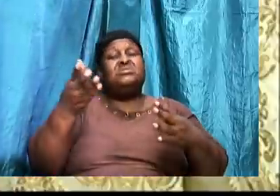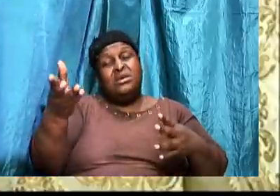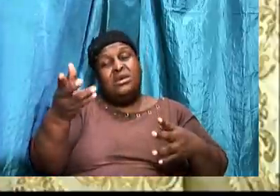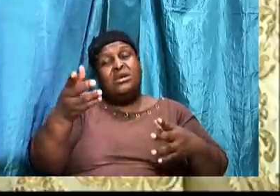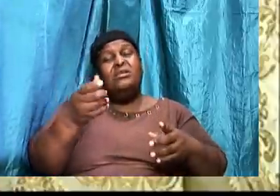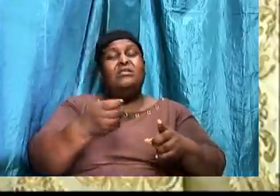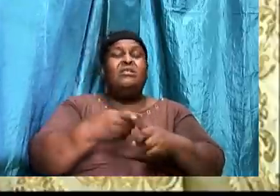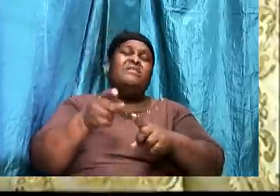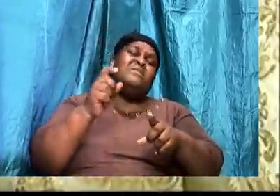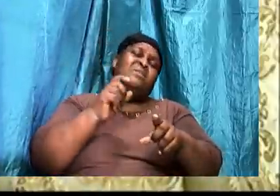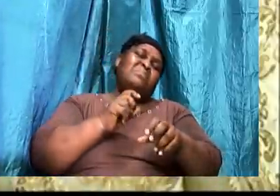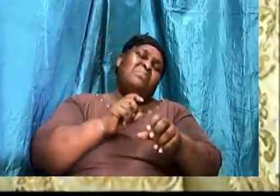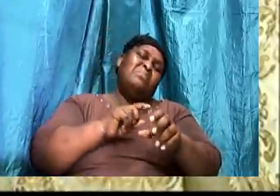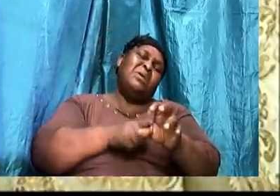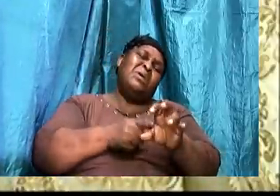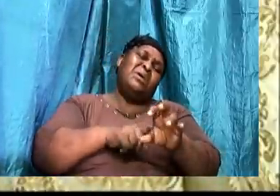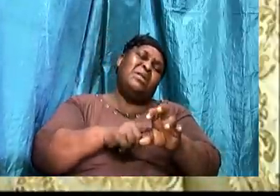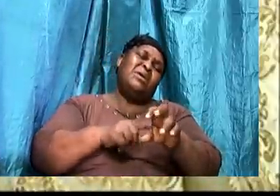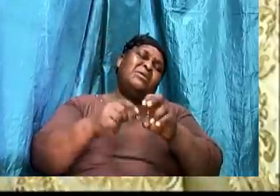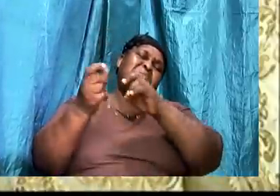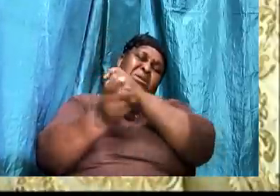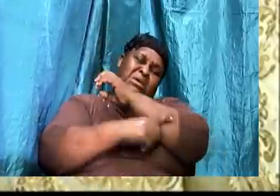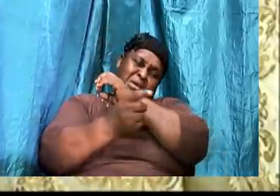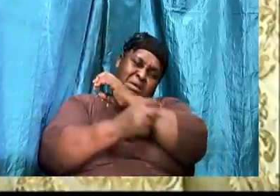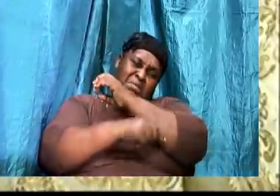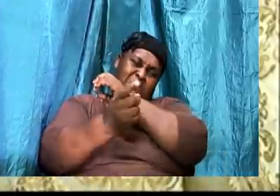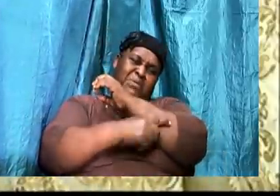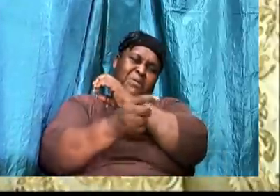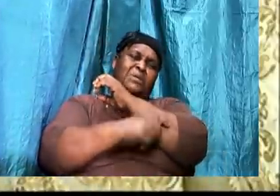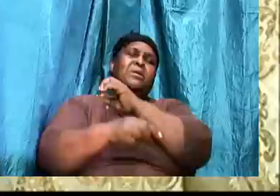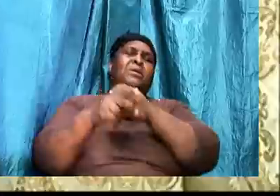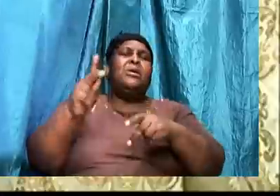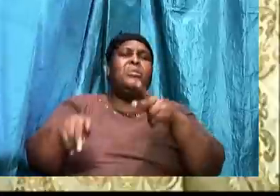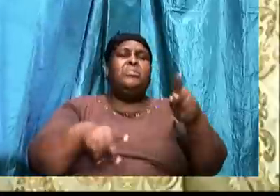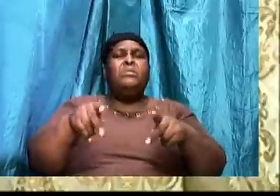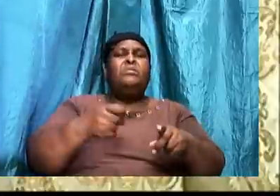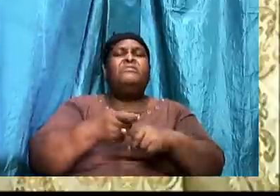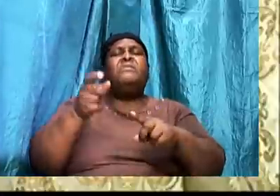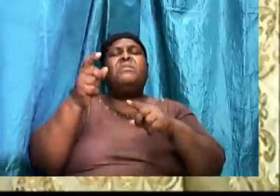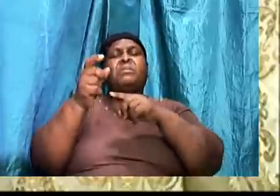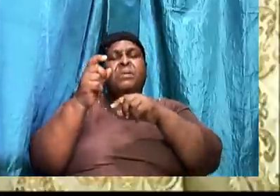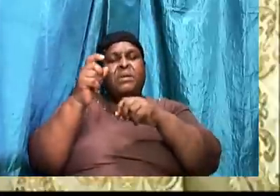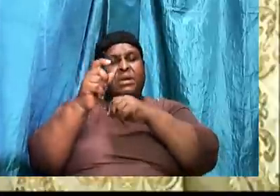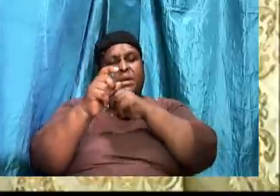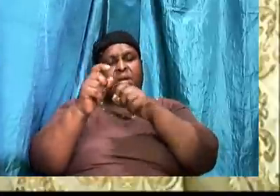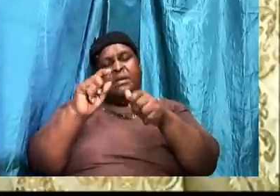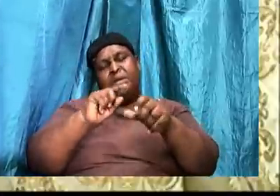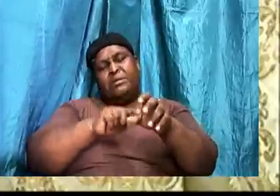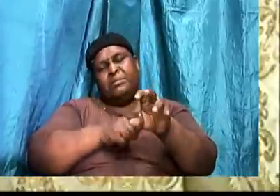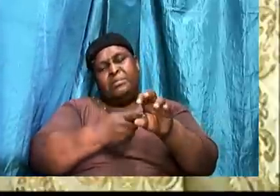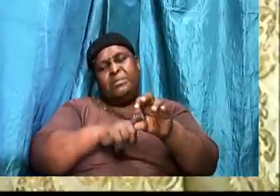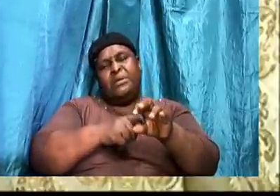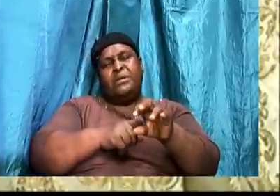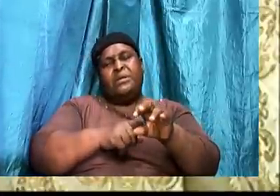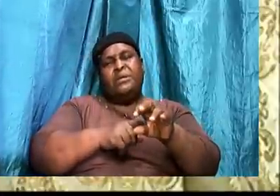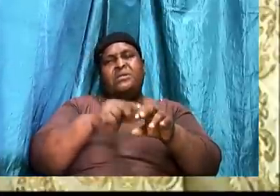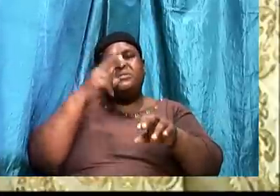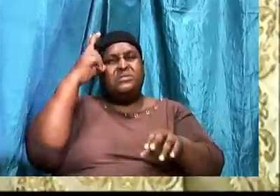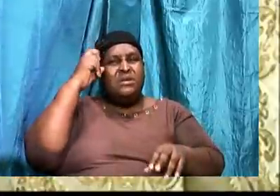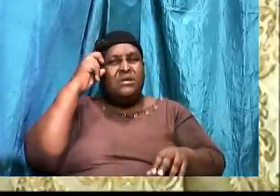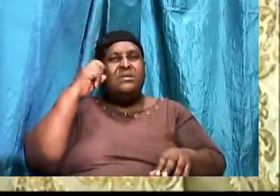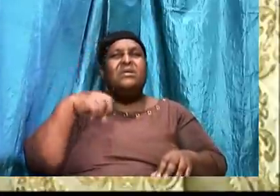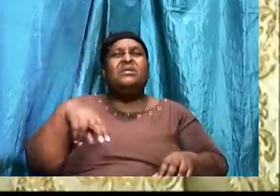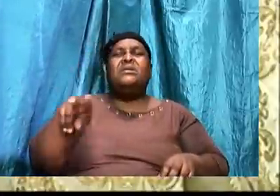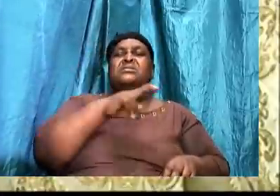people from the inception until now. He is the master of it. And, if he